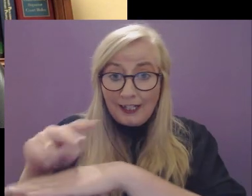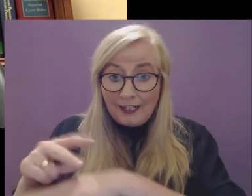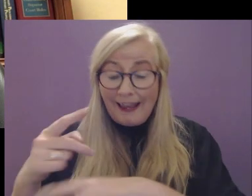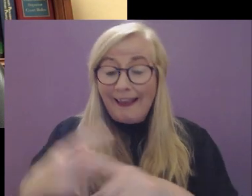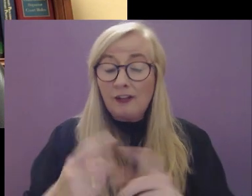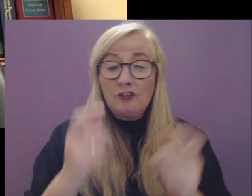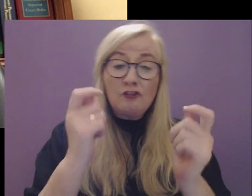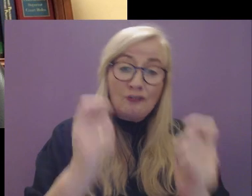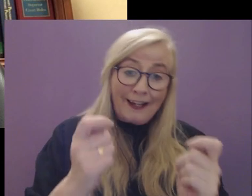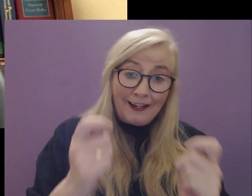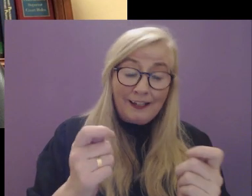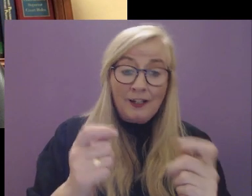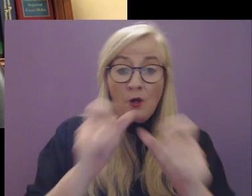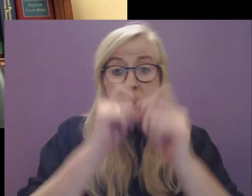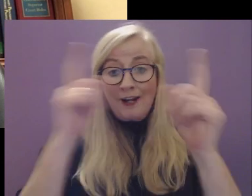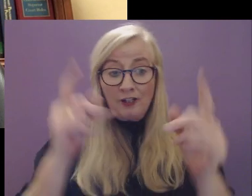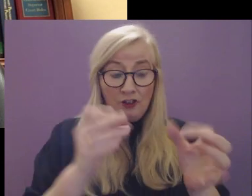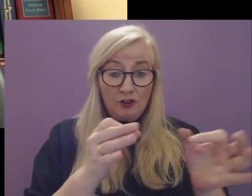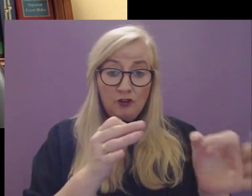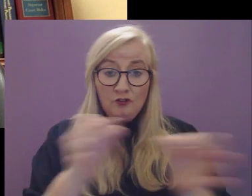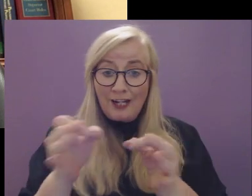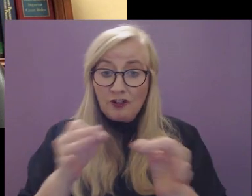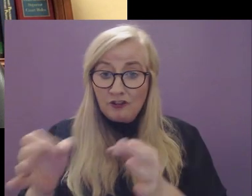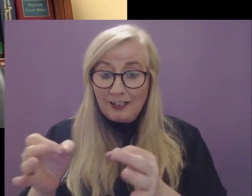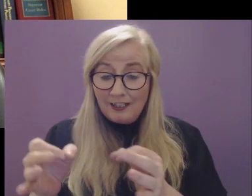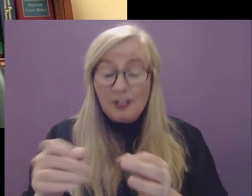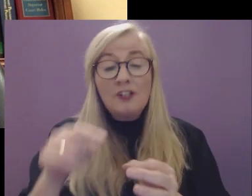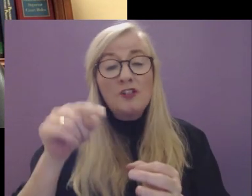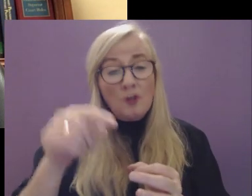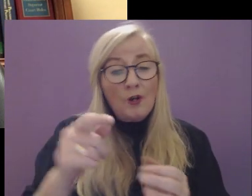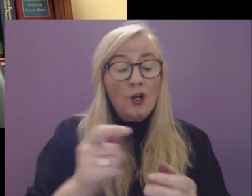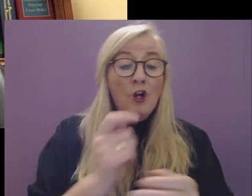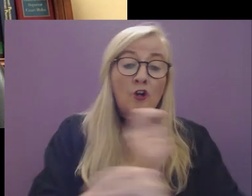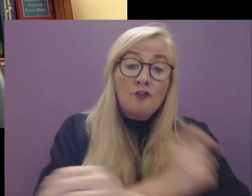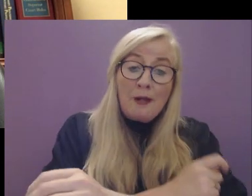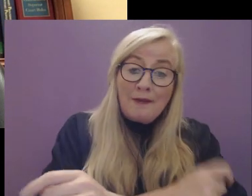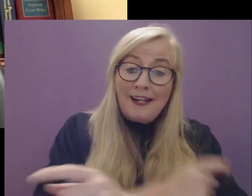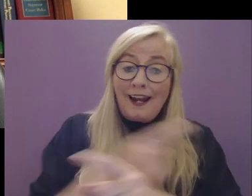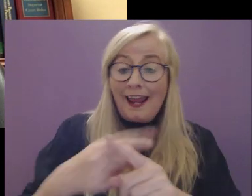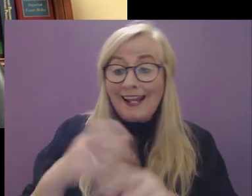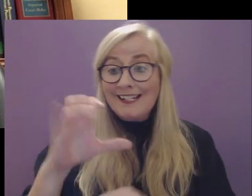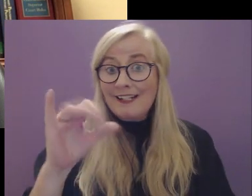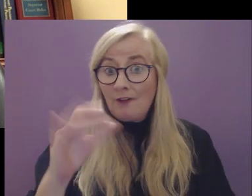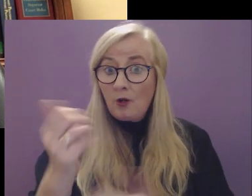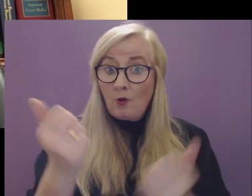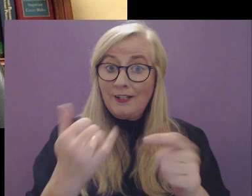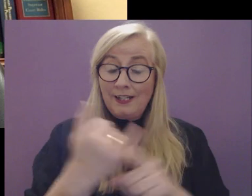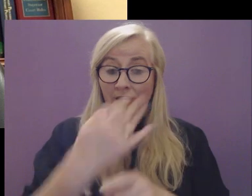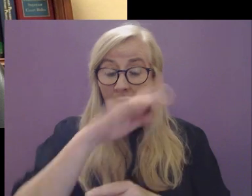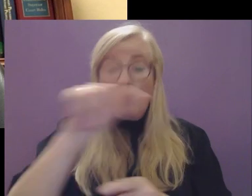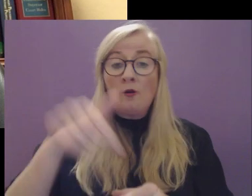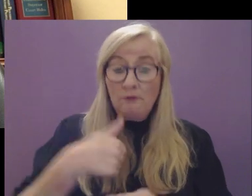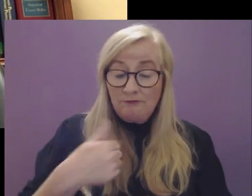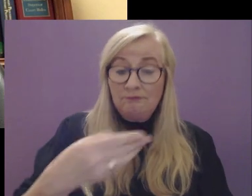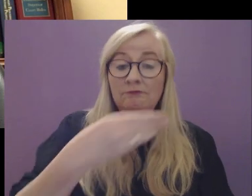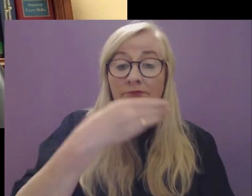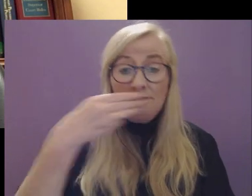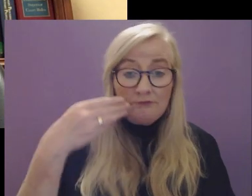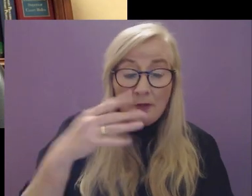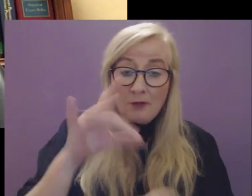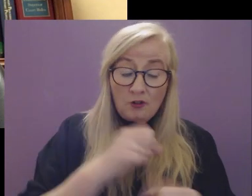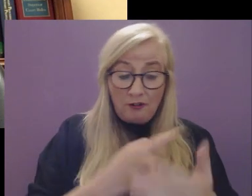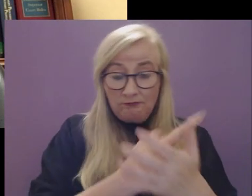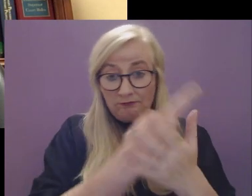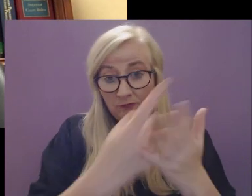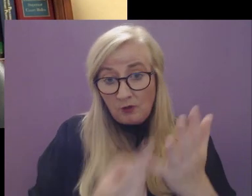and training and awareness strategies. And, in the criminal and civil courts in Ireland, we are committed to ensuring